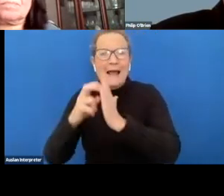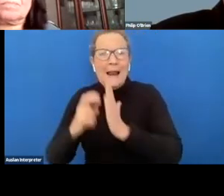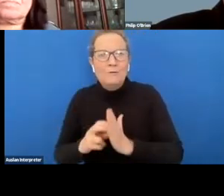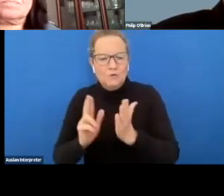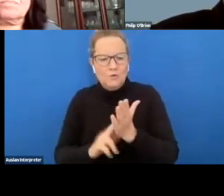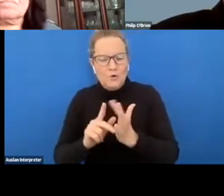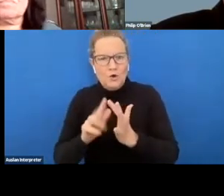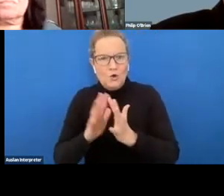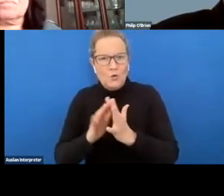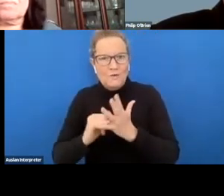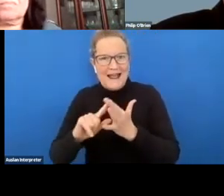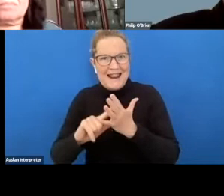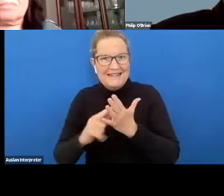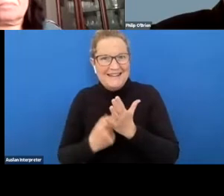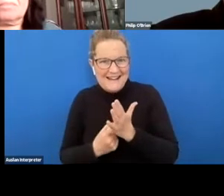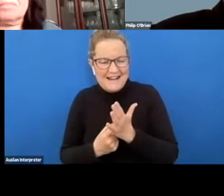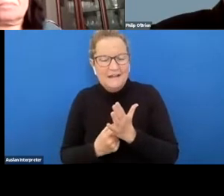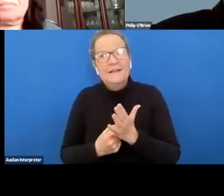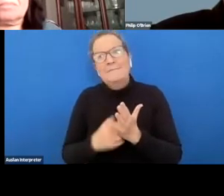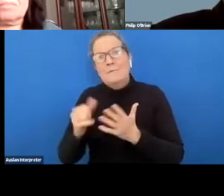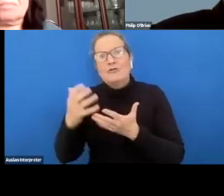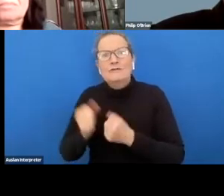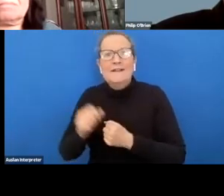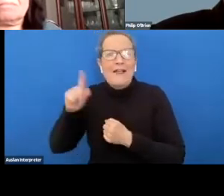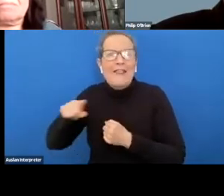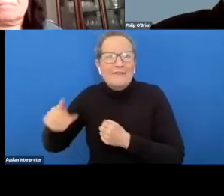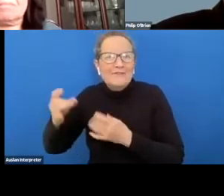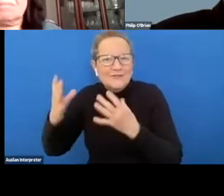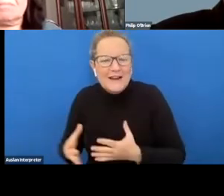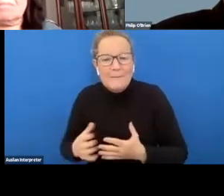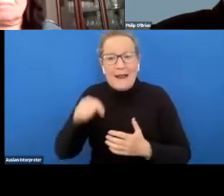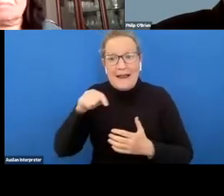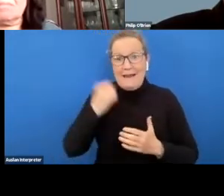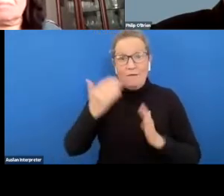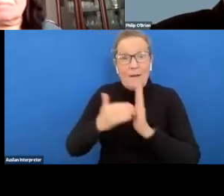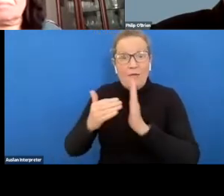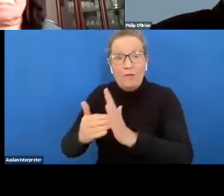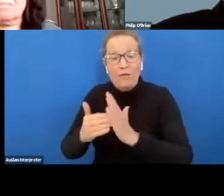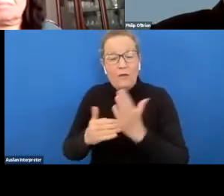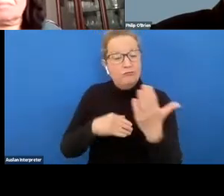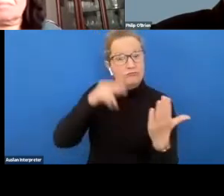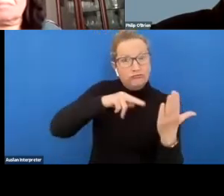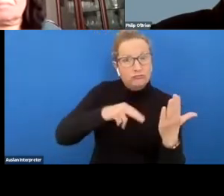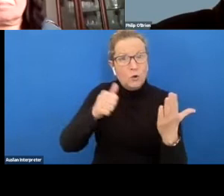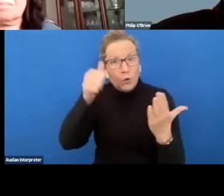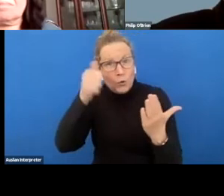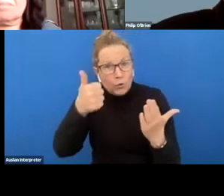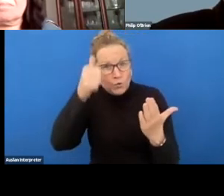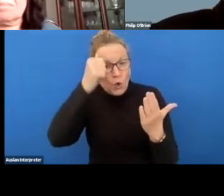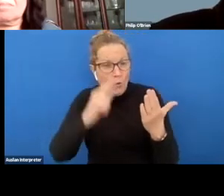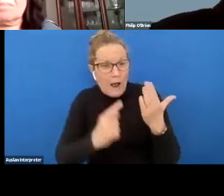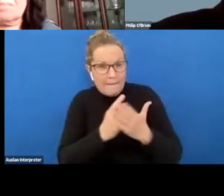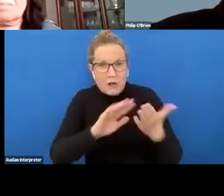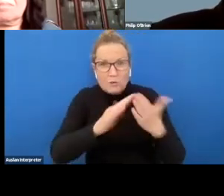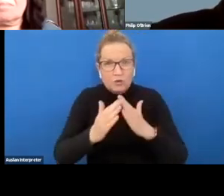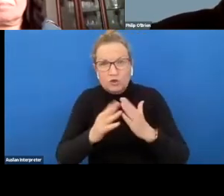thousand of them in your inbox but pick ours um we have a monthly newsletter so it's good to hear about what's going on in the community to increase employment